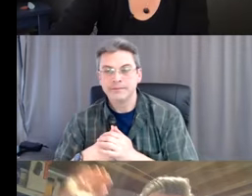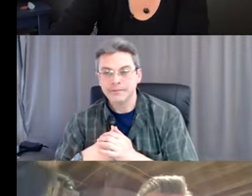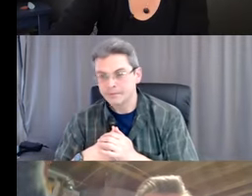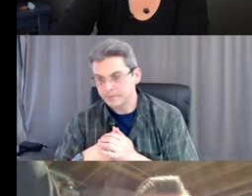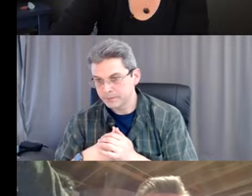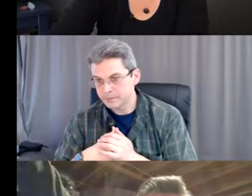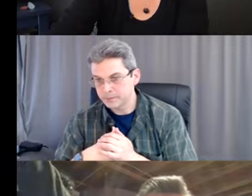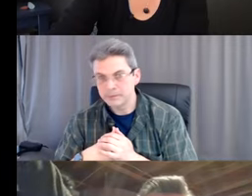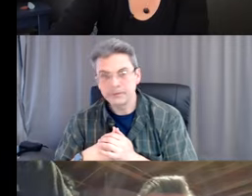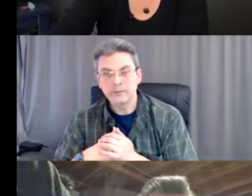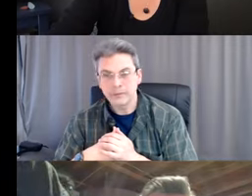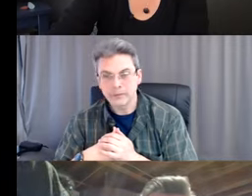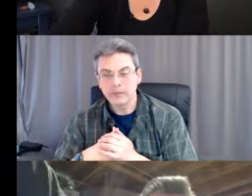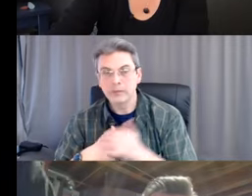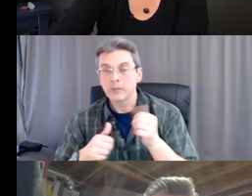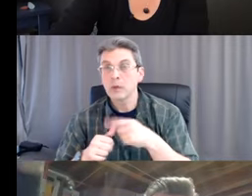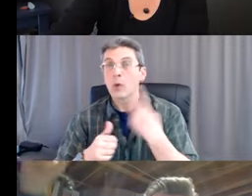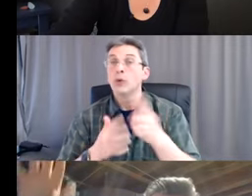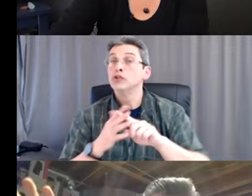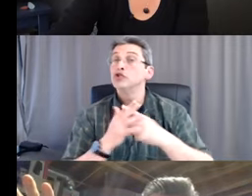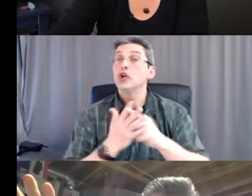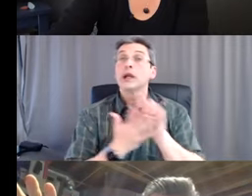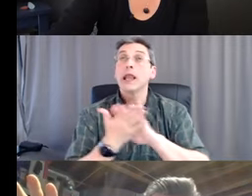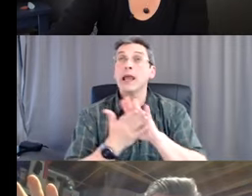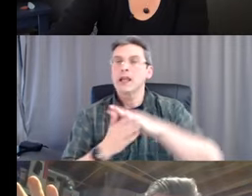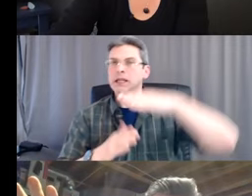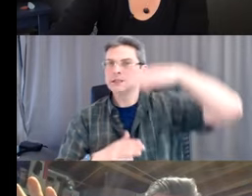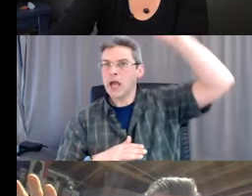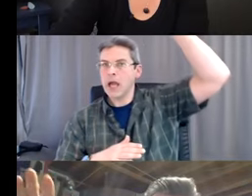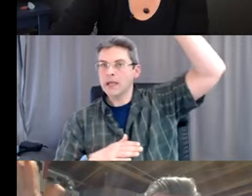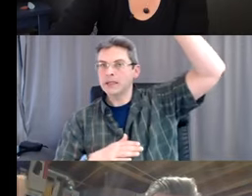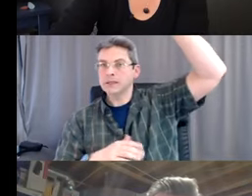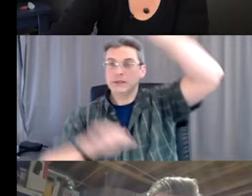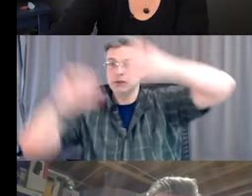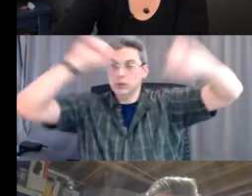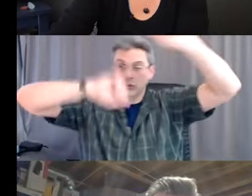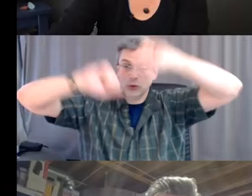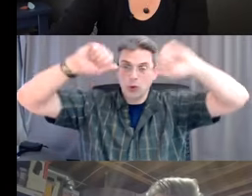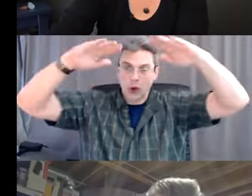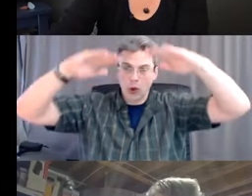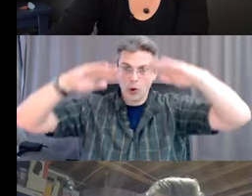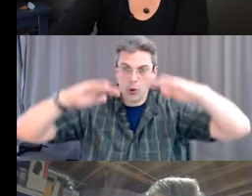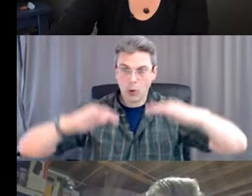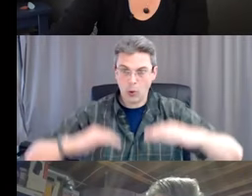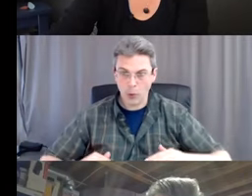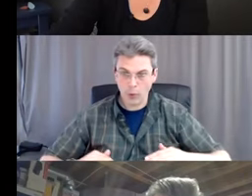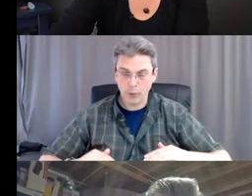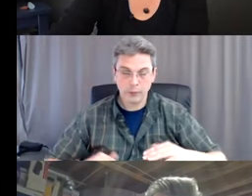We always clean from highest to lowest. From dry to wet.